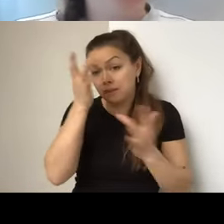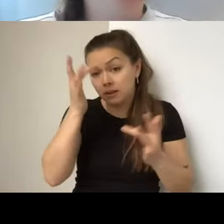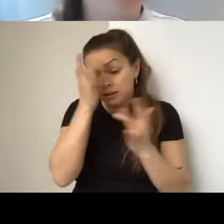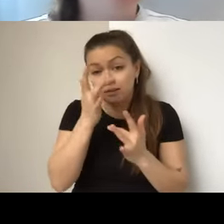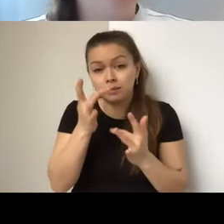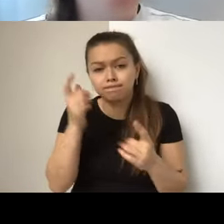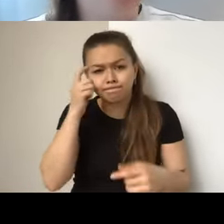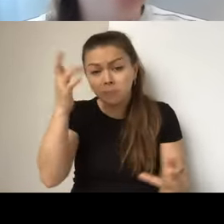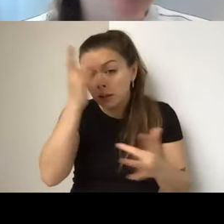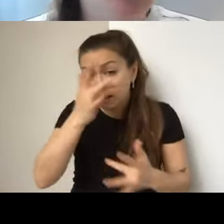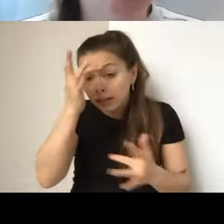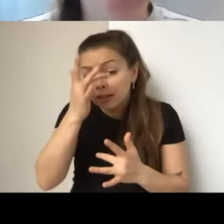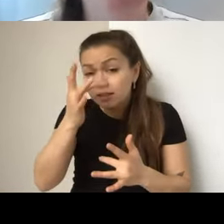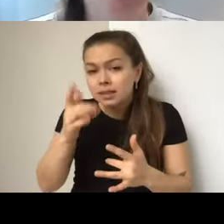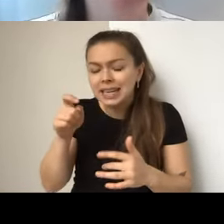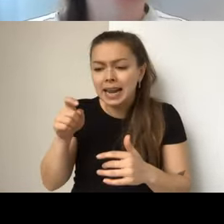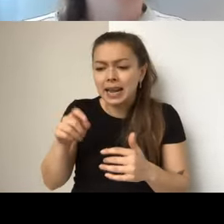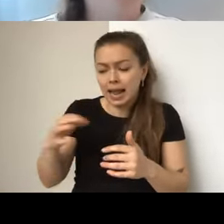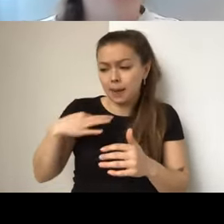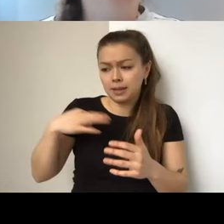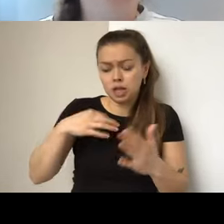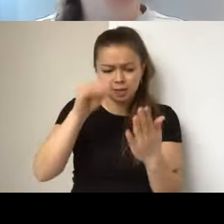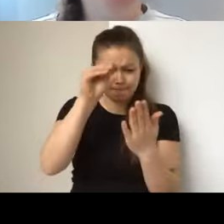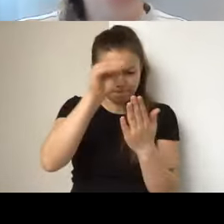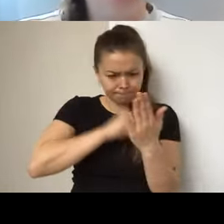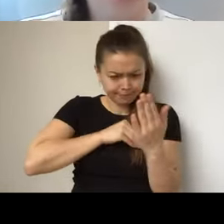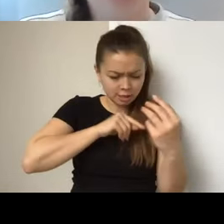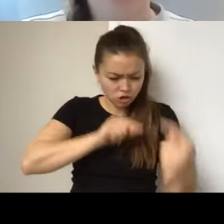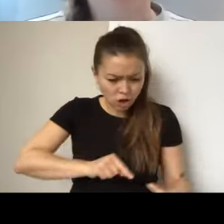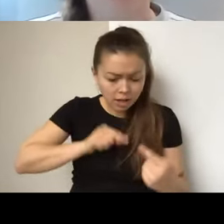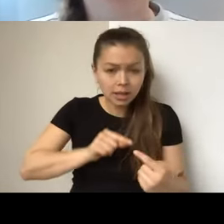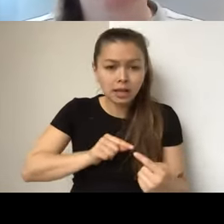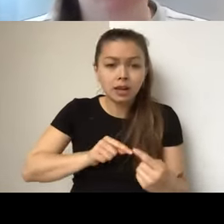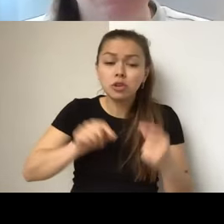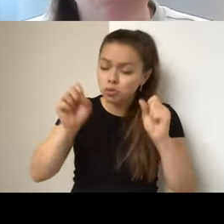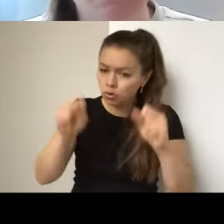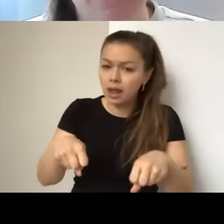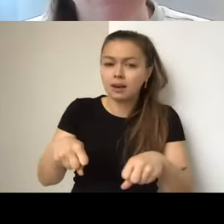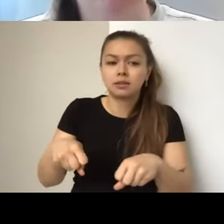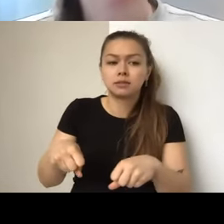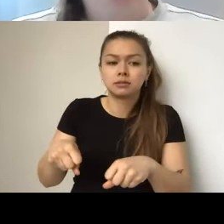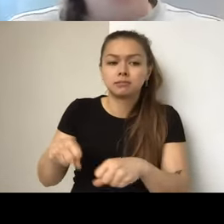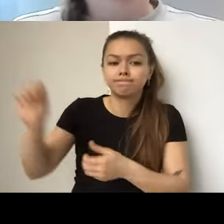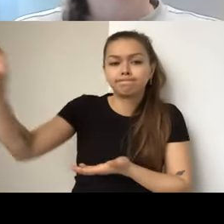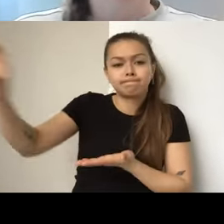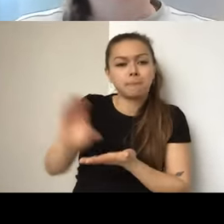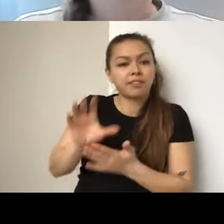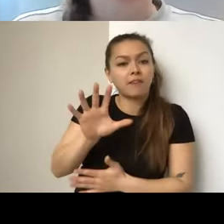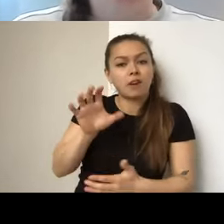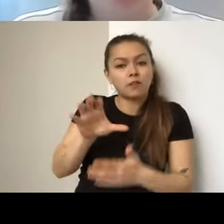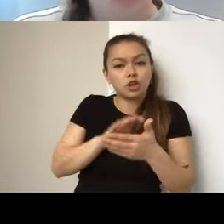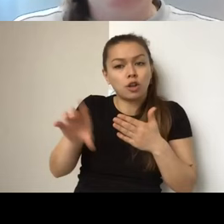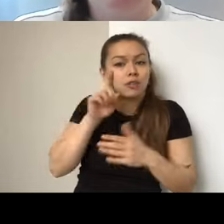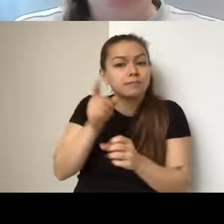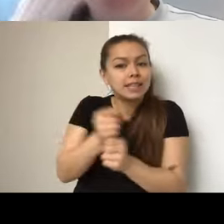you can access up to $500 per year to cover the cost of assistance for support service providers. This